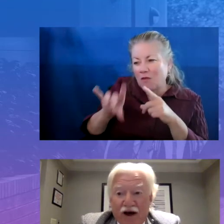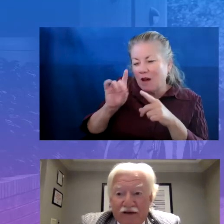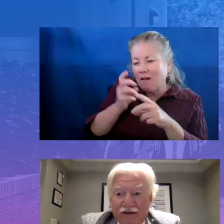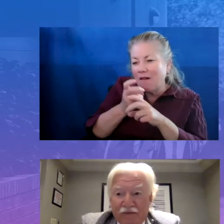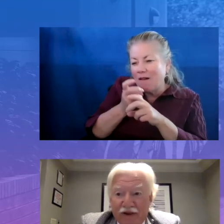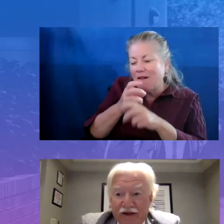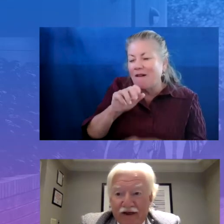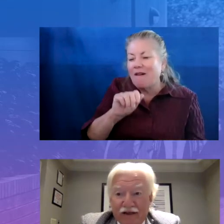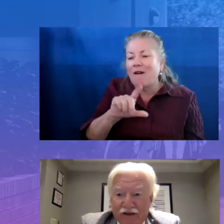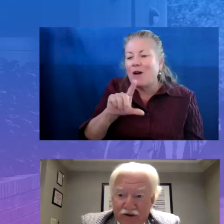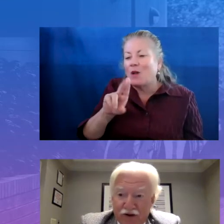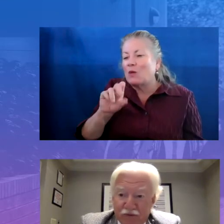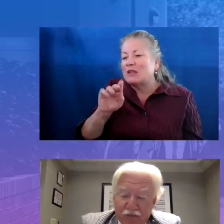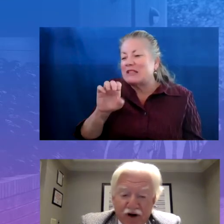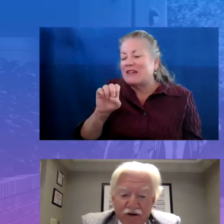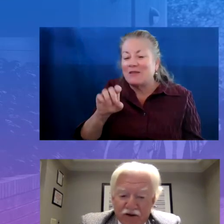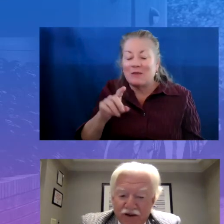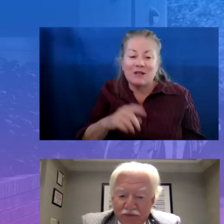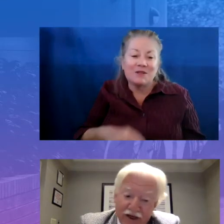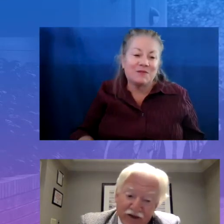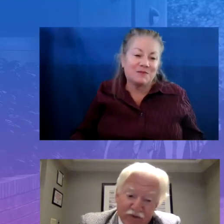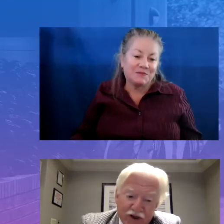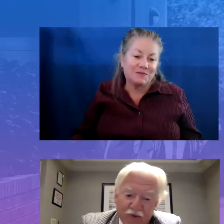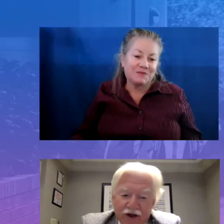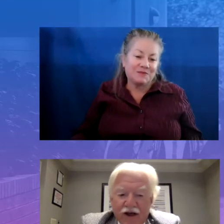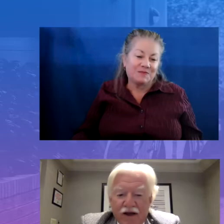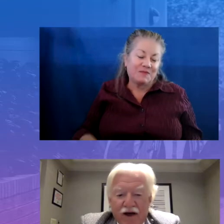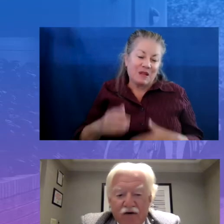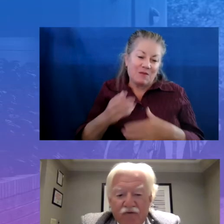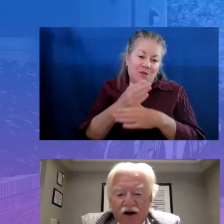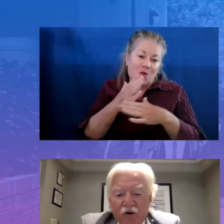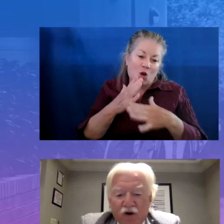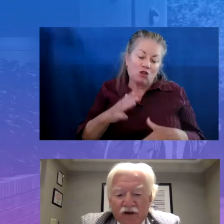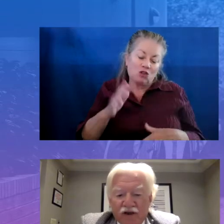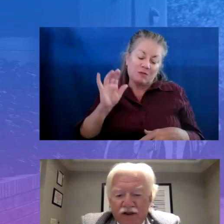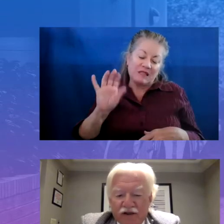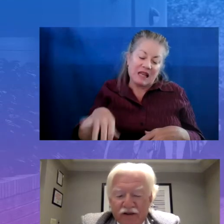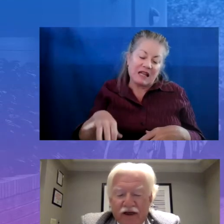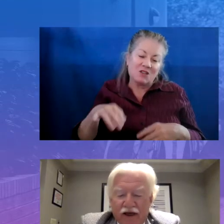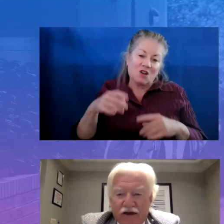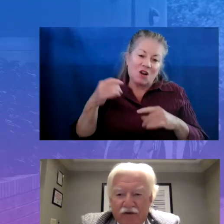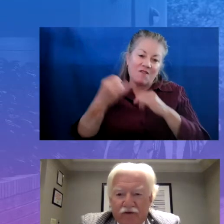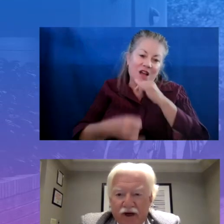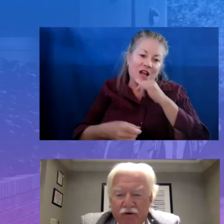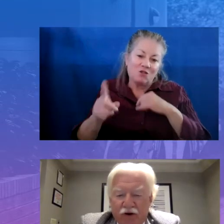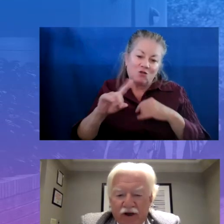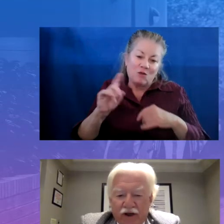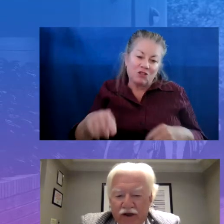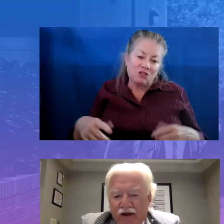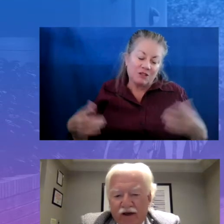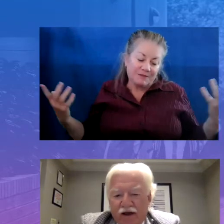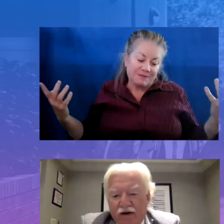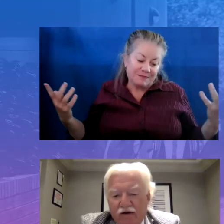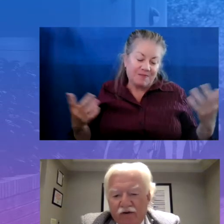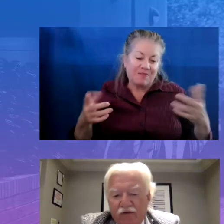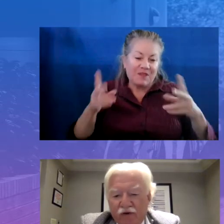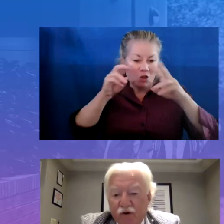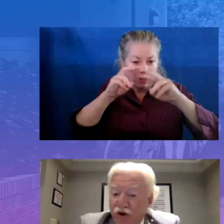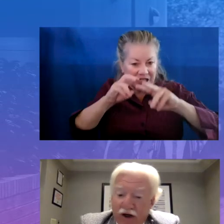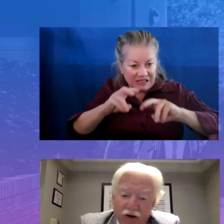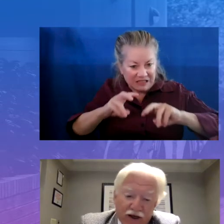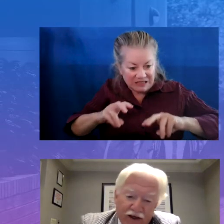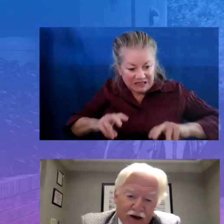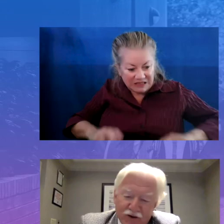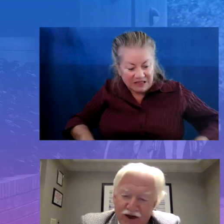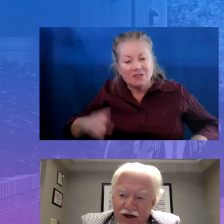cracked some of the nuts in terms of partnerships and that's really what our final question is and kind of looking to the